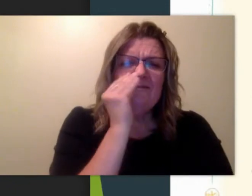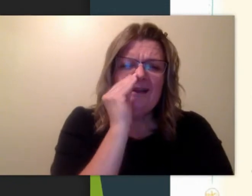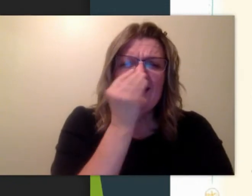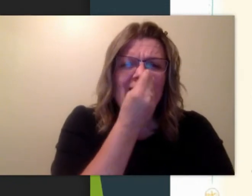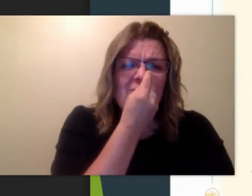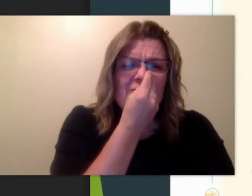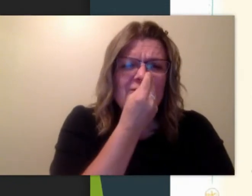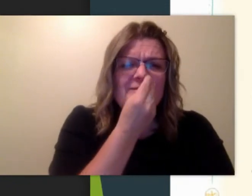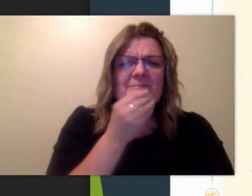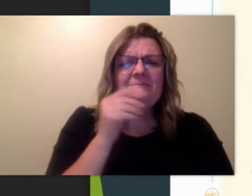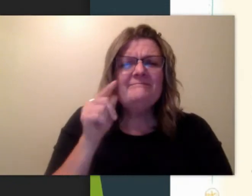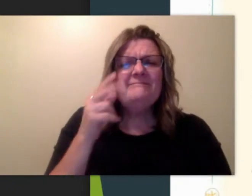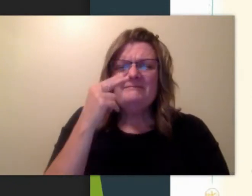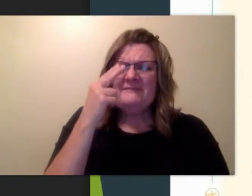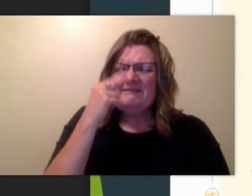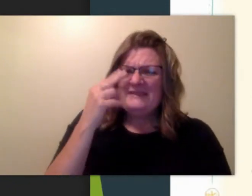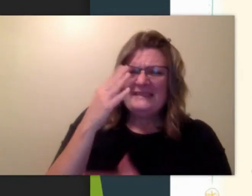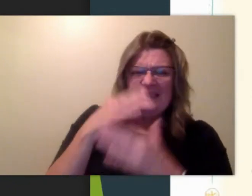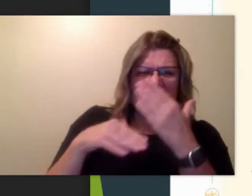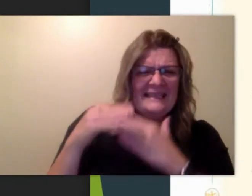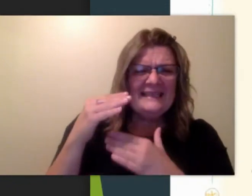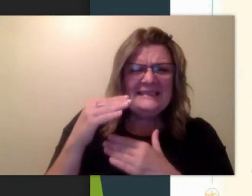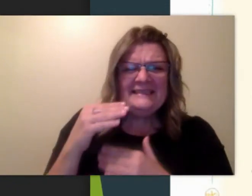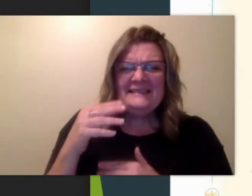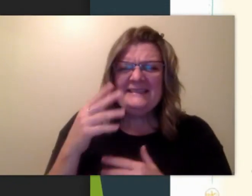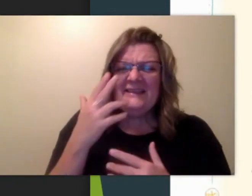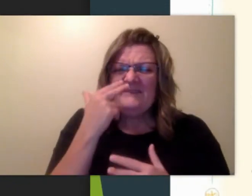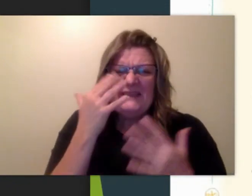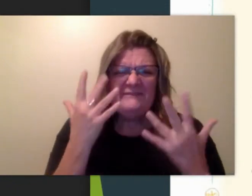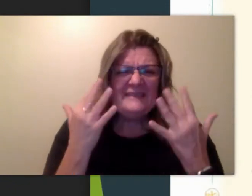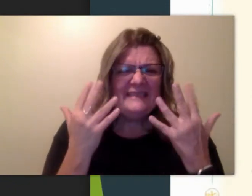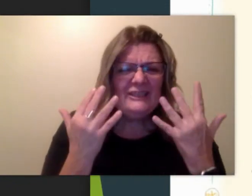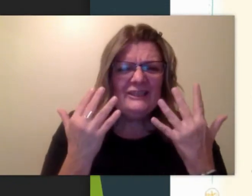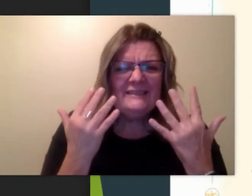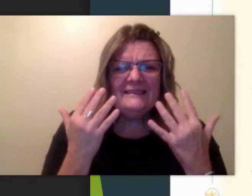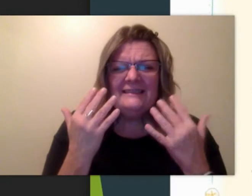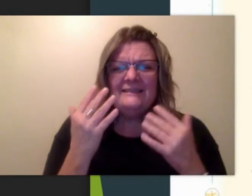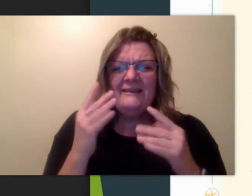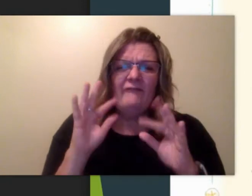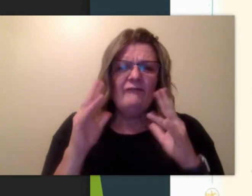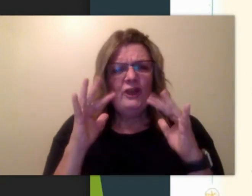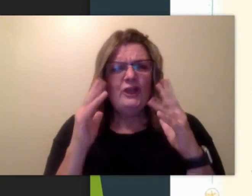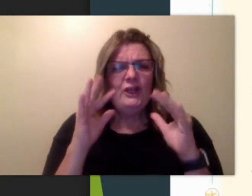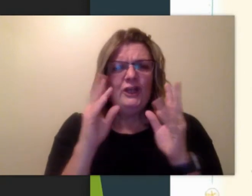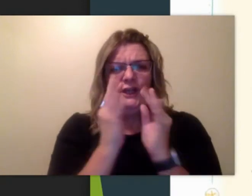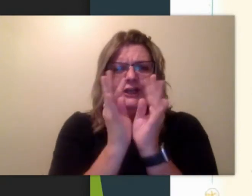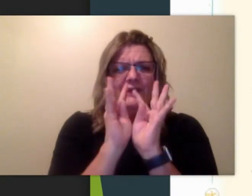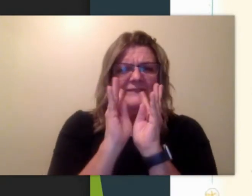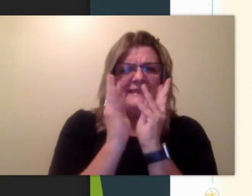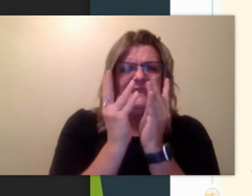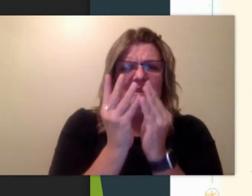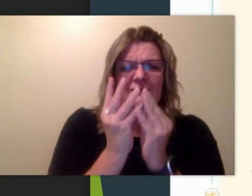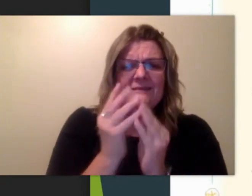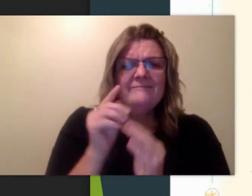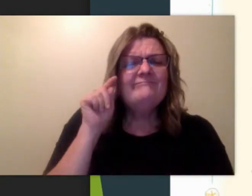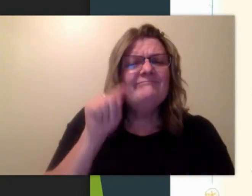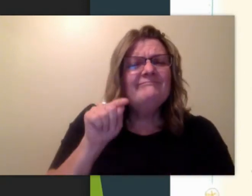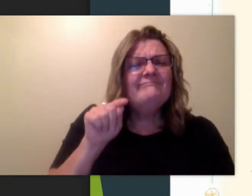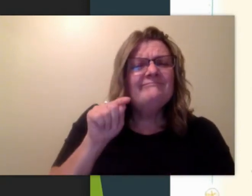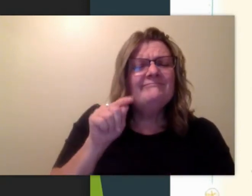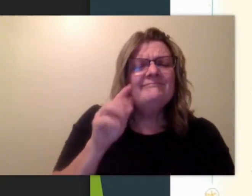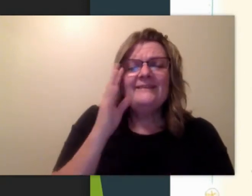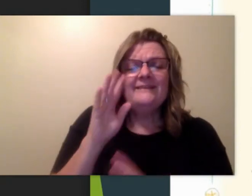Funny hands, funny fingers, flutter, flutter on the flowers, point